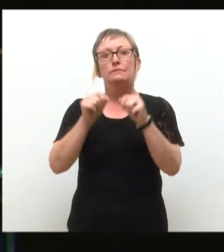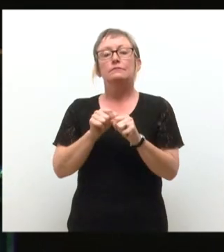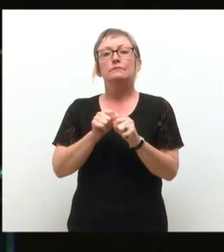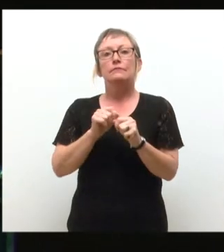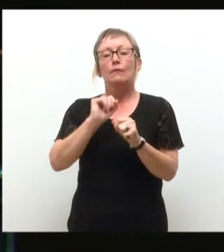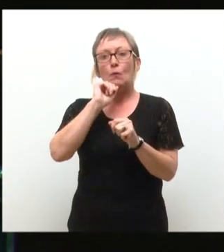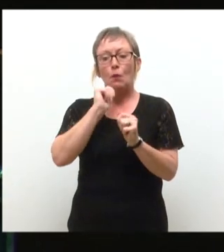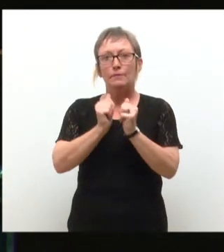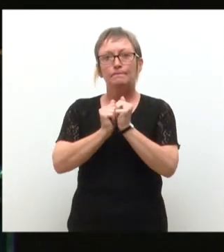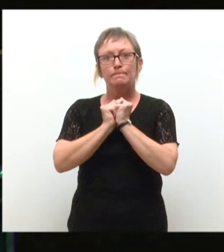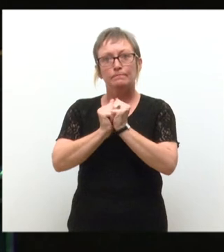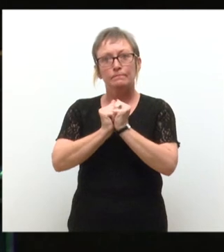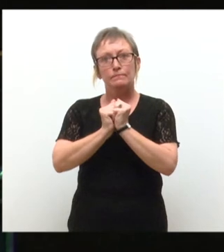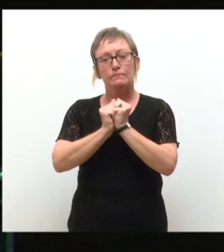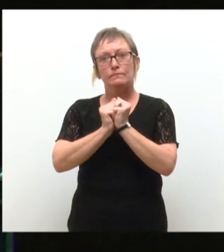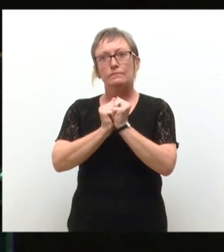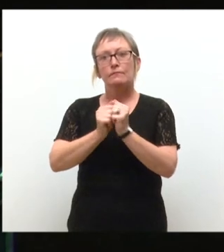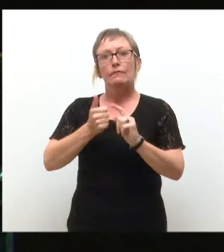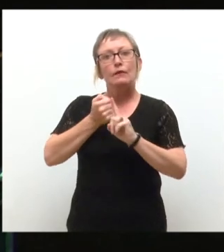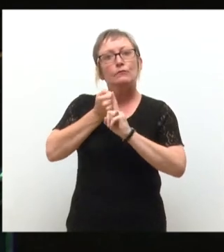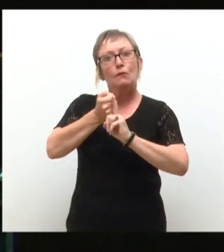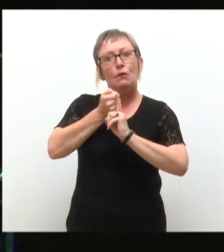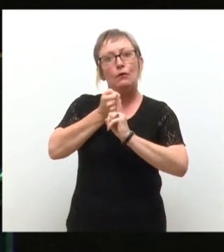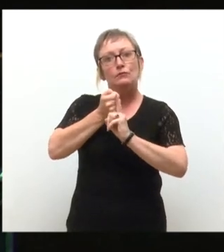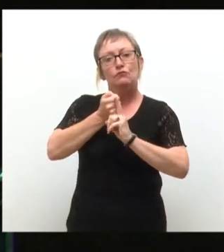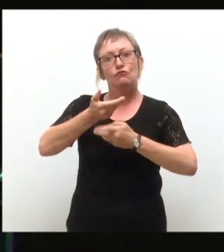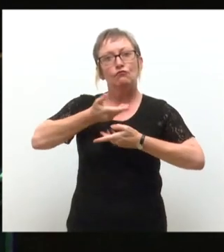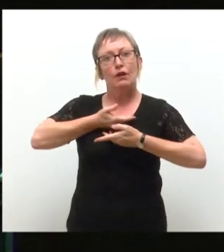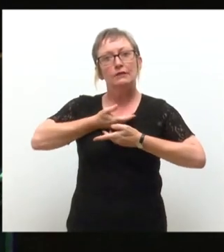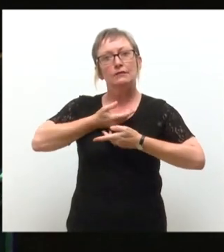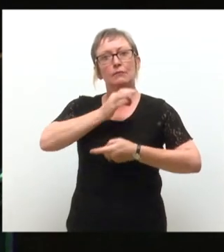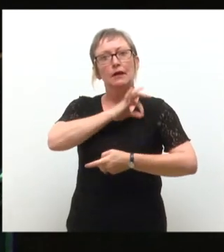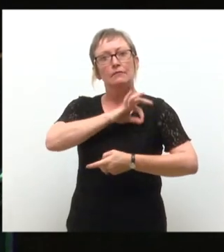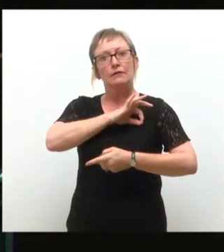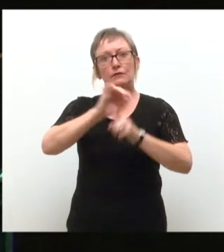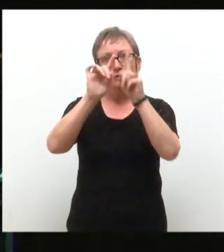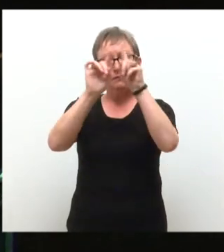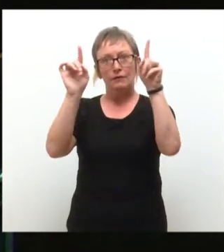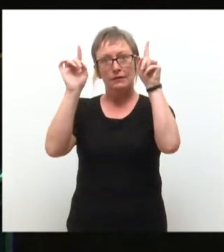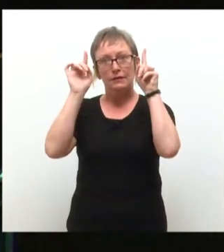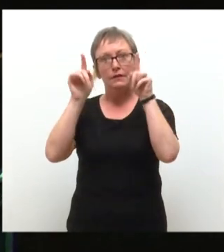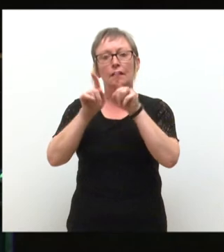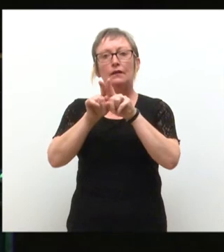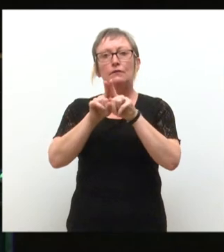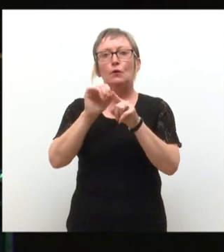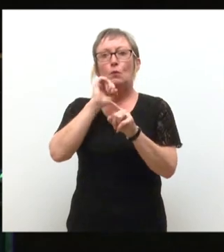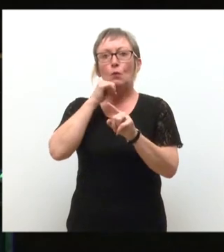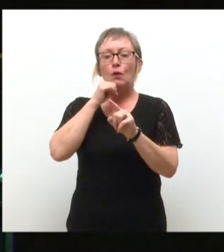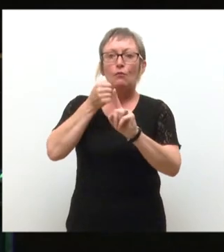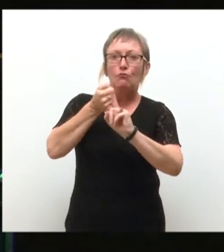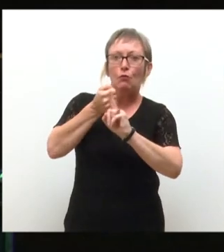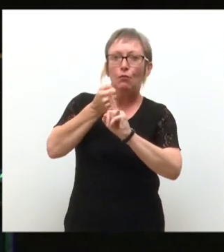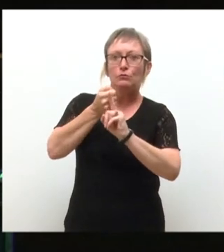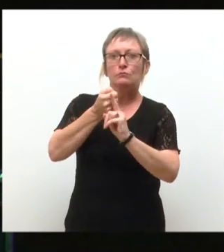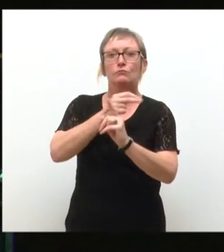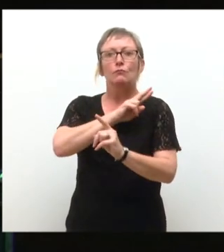uphold and maintain the rights and privileges of the University, and that I will endeavour to promote the purposes for